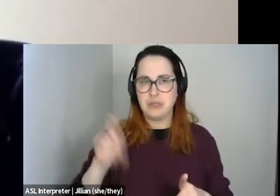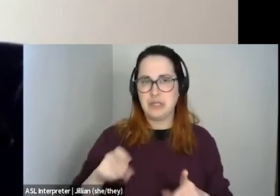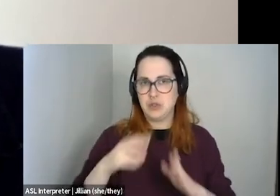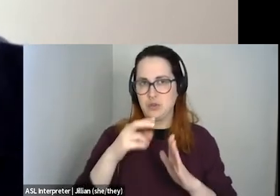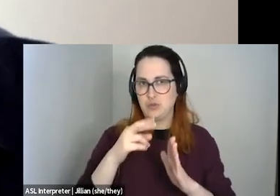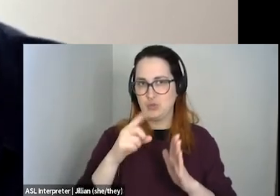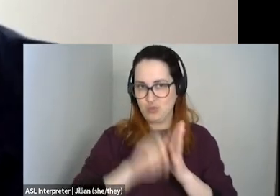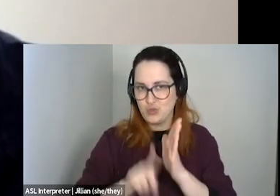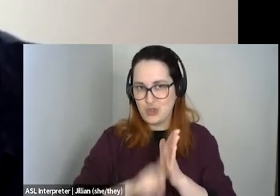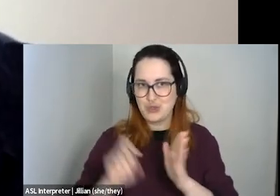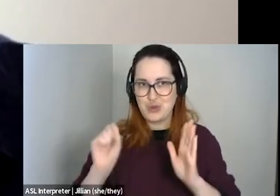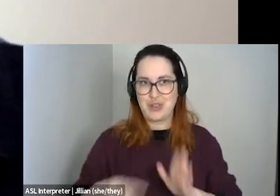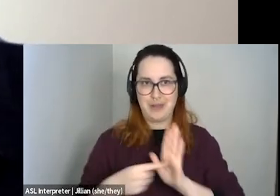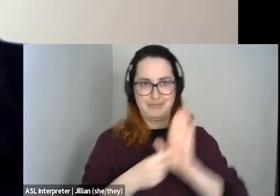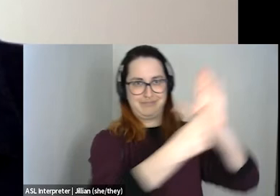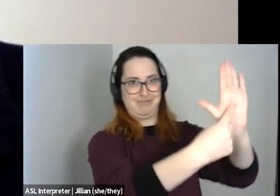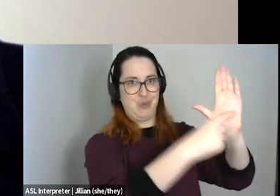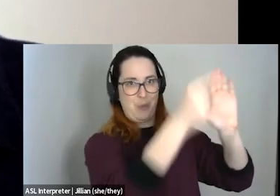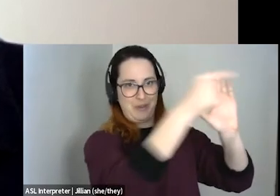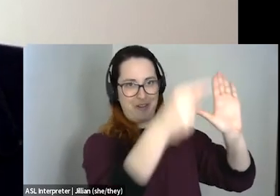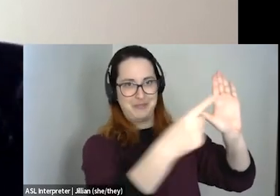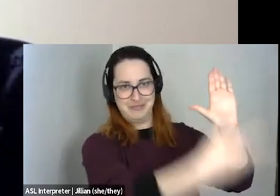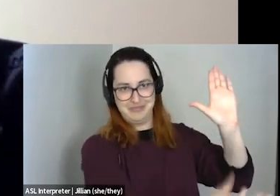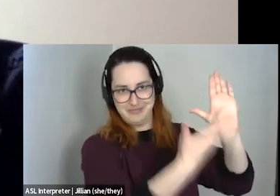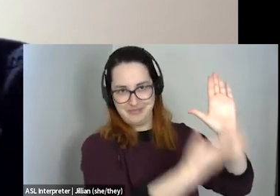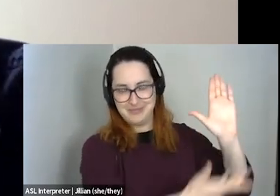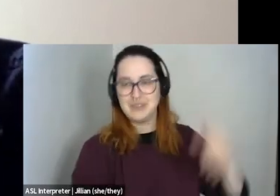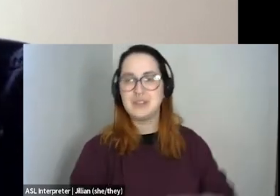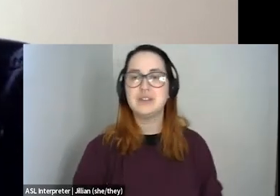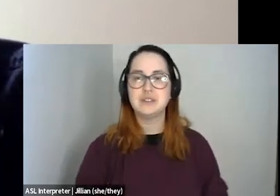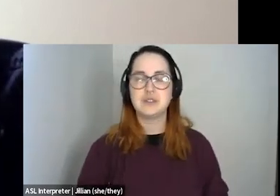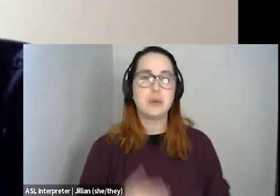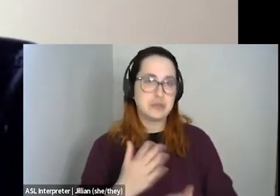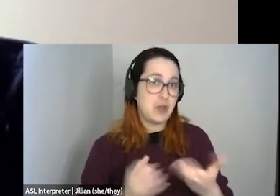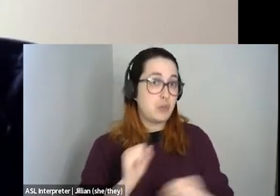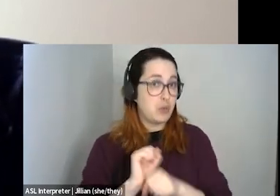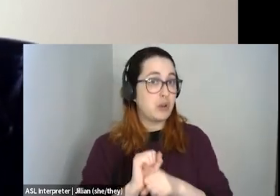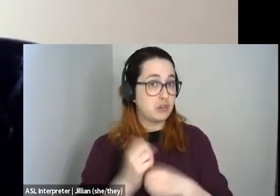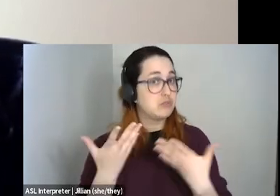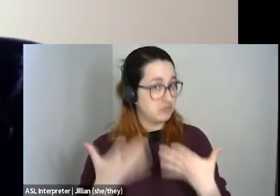you know, written out that we can hold up to the government. So there have been some, you know, has been a bit of work on that.